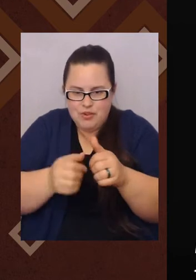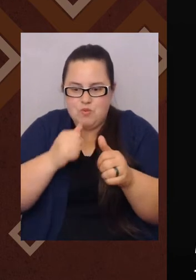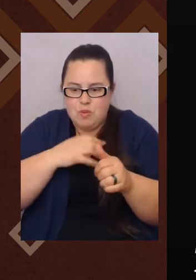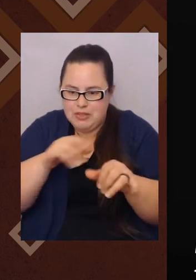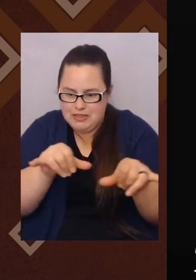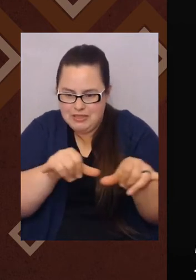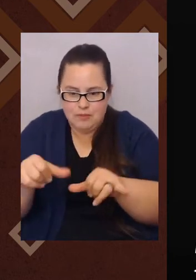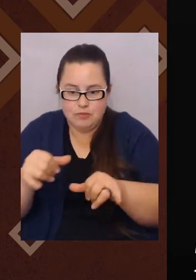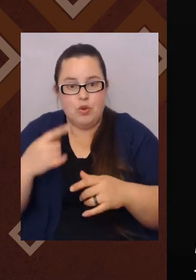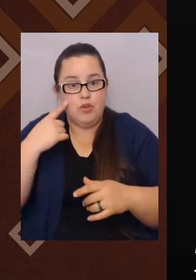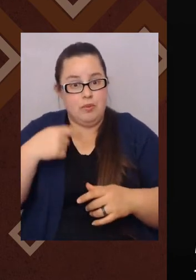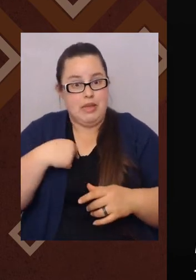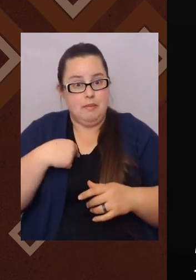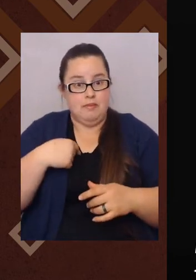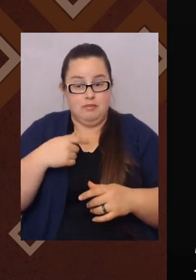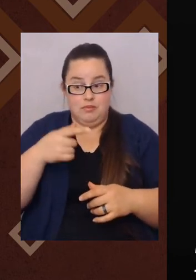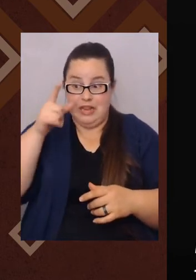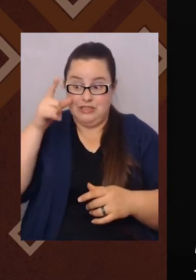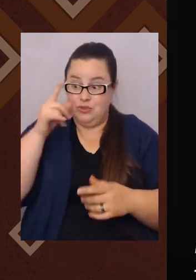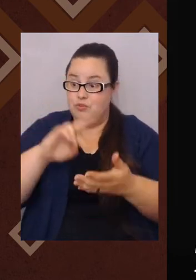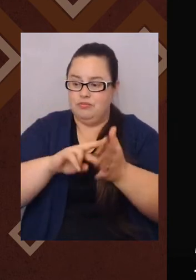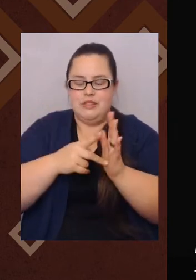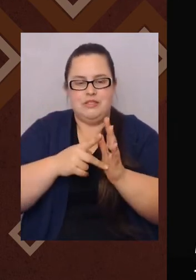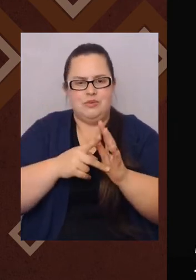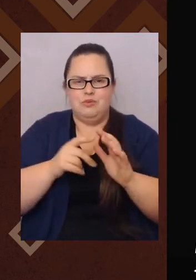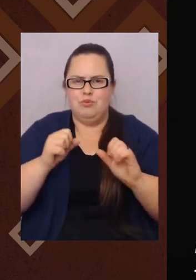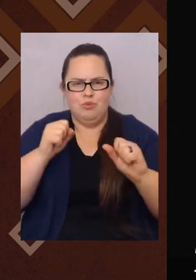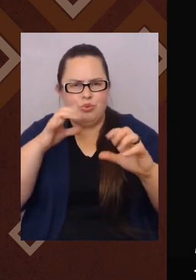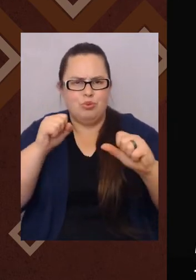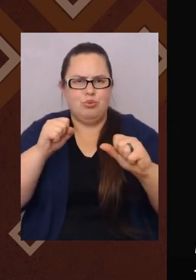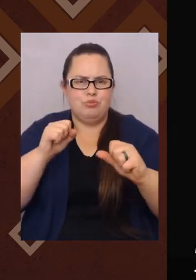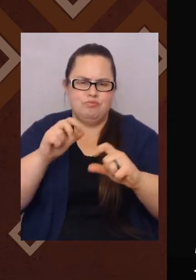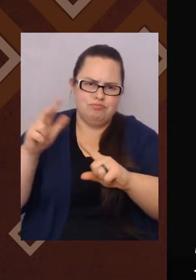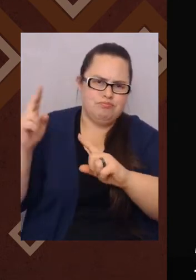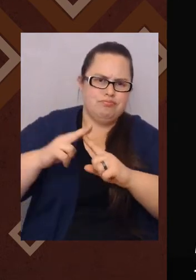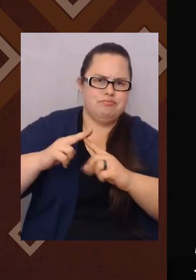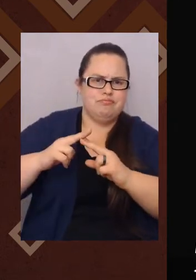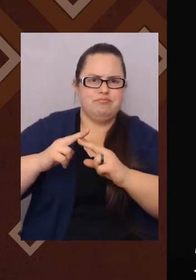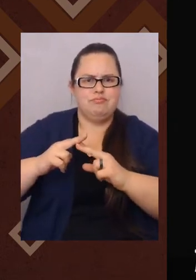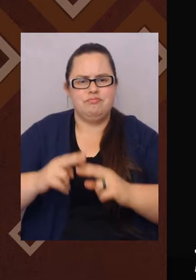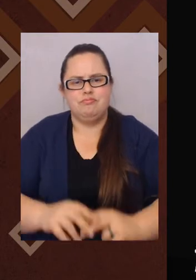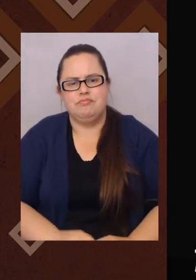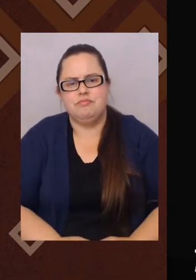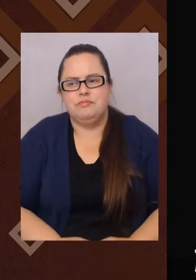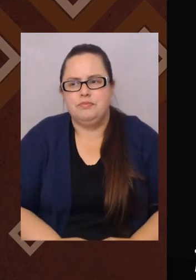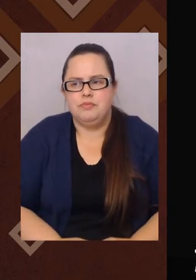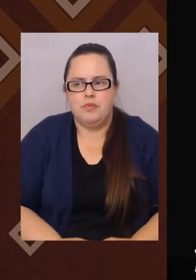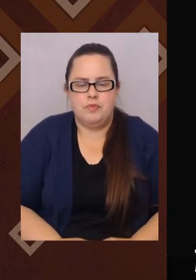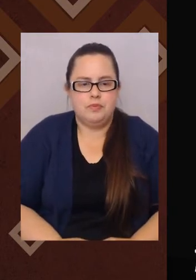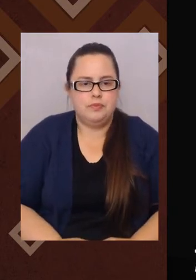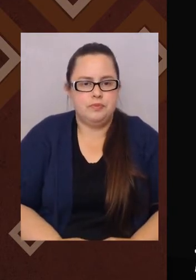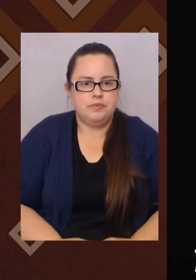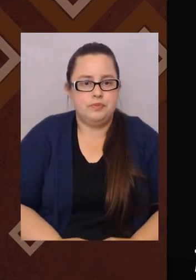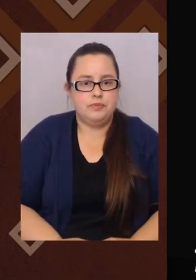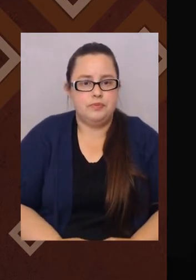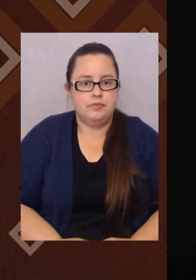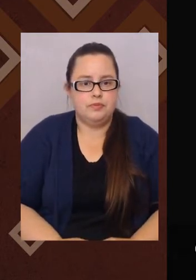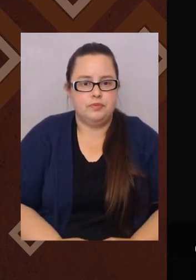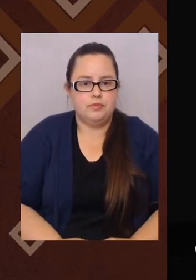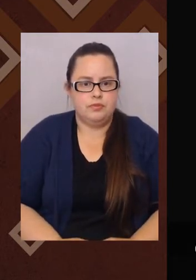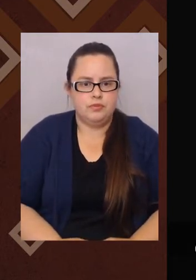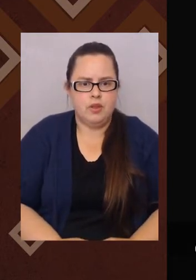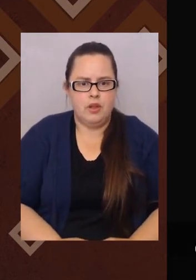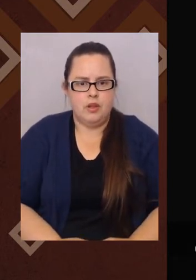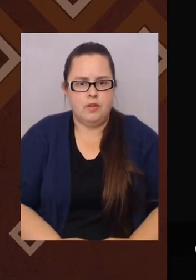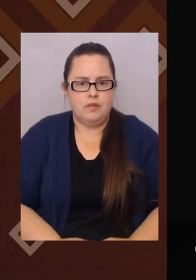I totally was reading Malcolm and Marcus and James Baldwin and Huey Newton before I read any of the Puerto Rican nationalists.